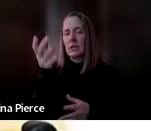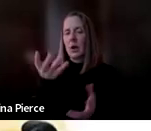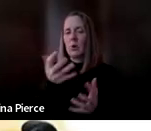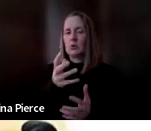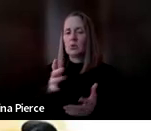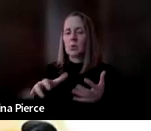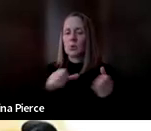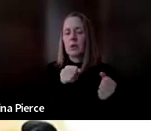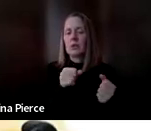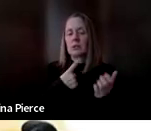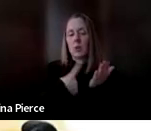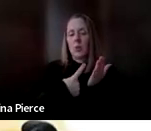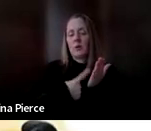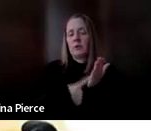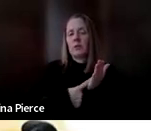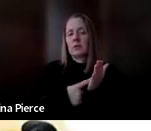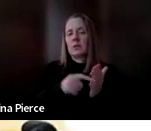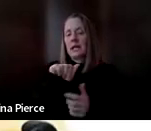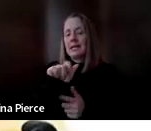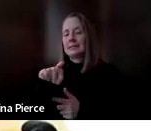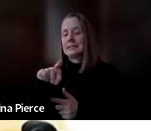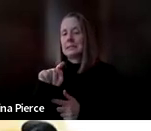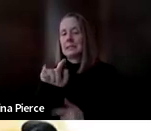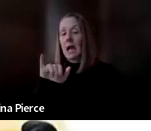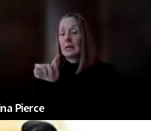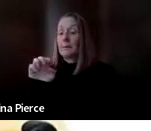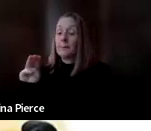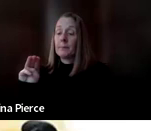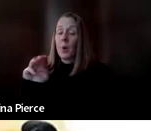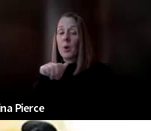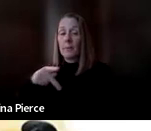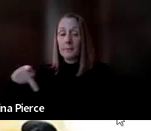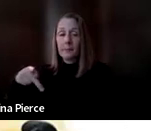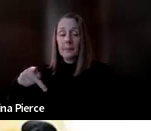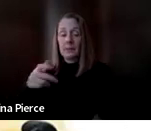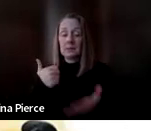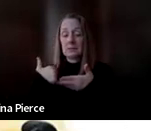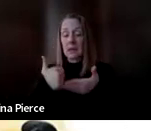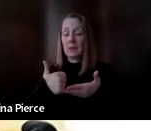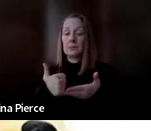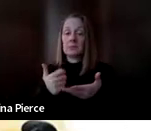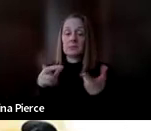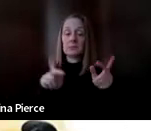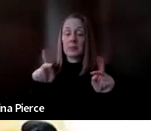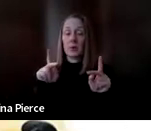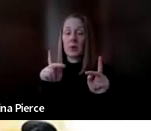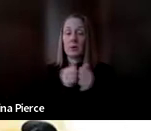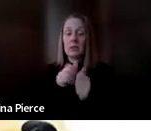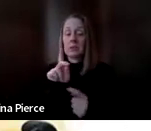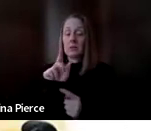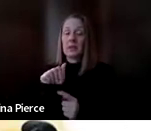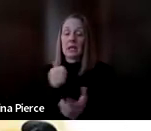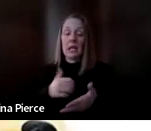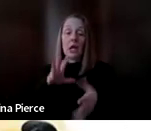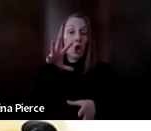the at is any item piece of equipment software or app that is used to help people with disabilities including older adults do what they want to